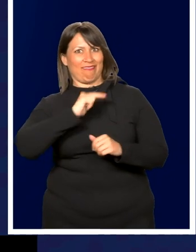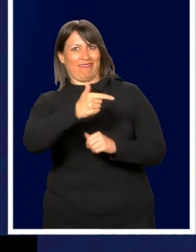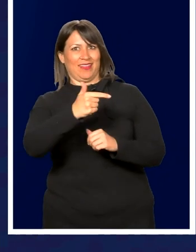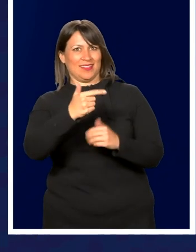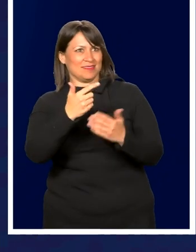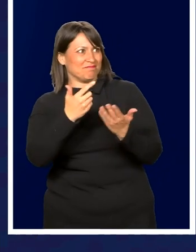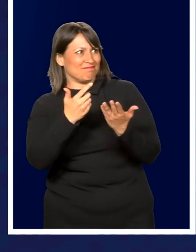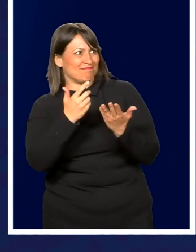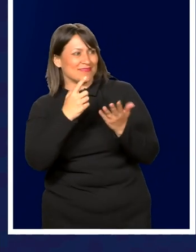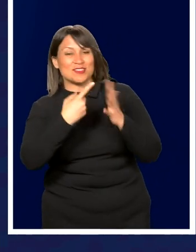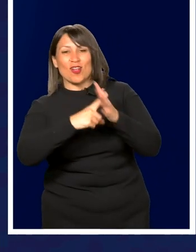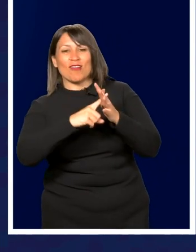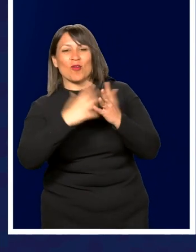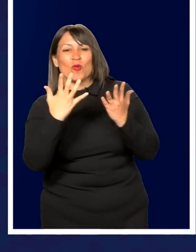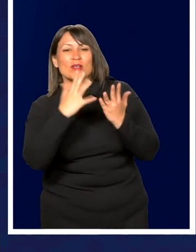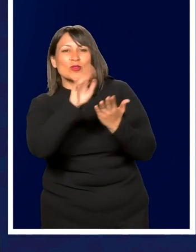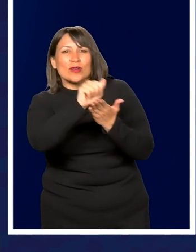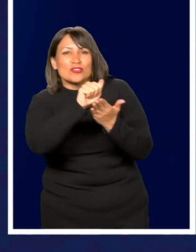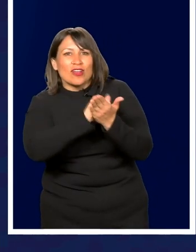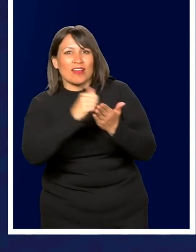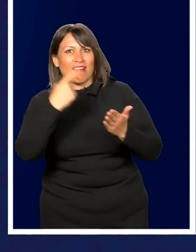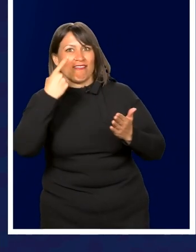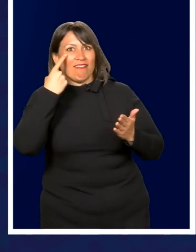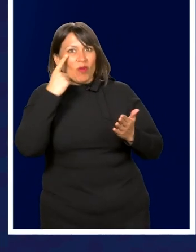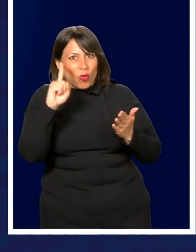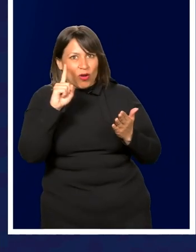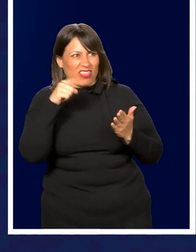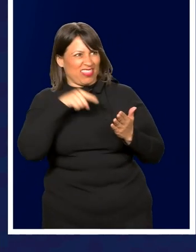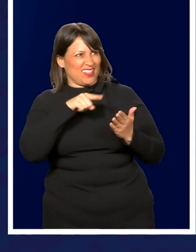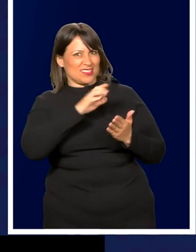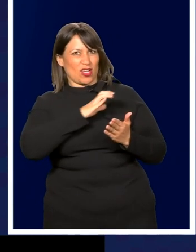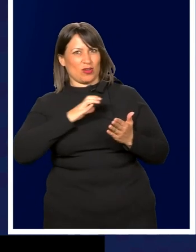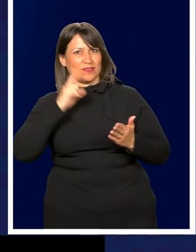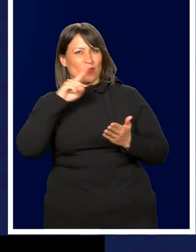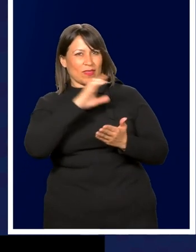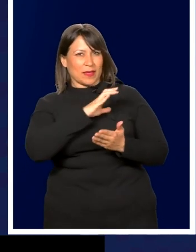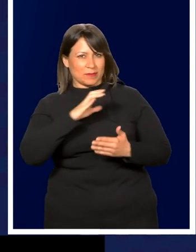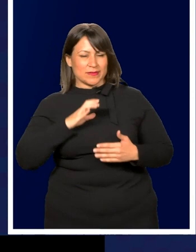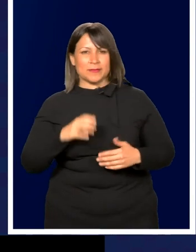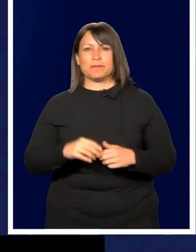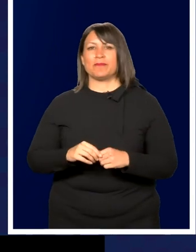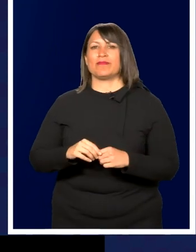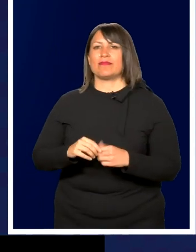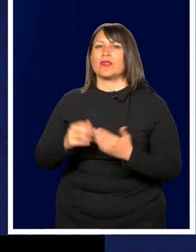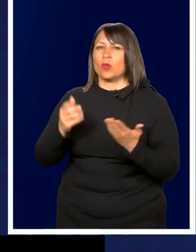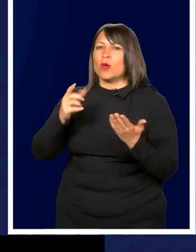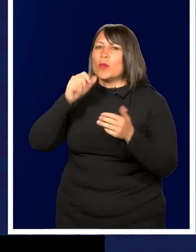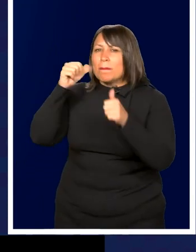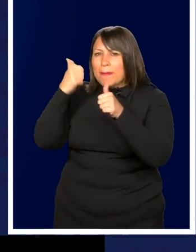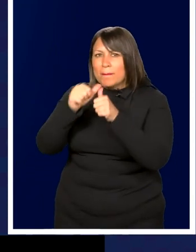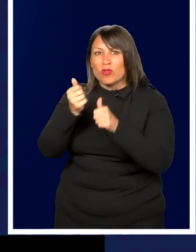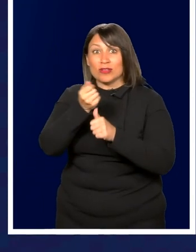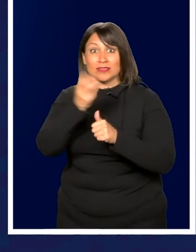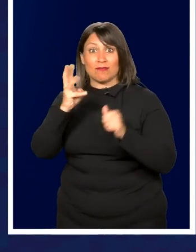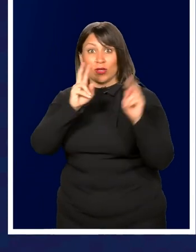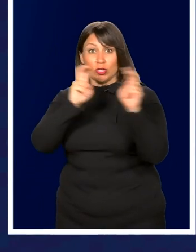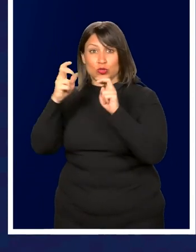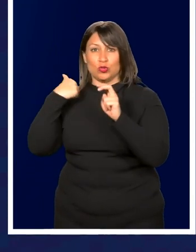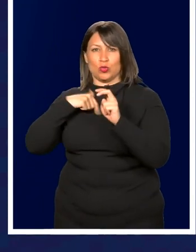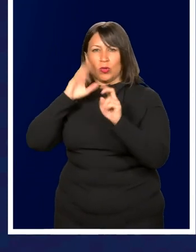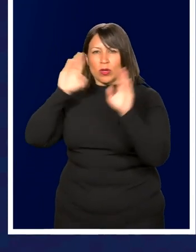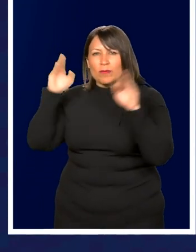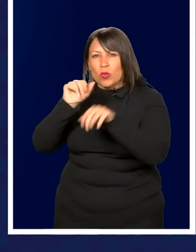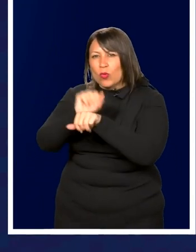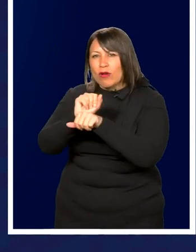let's start off. What's your agenda for this Congress, for the committee? Well, remember, there's several issues out there that we're going to be working